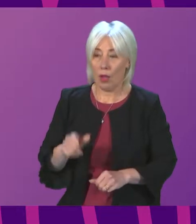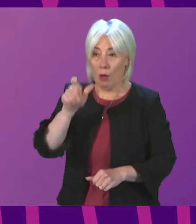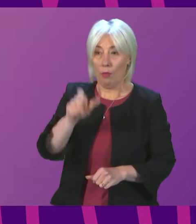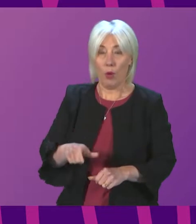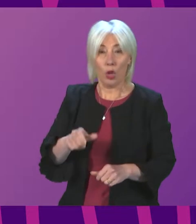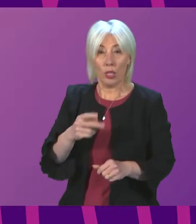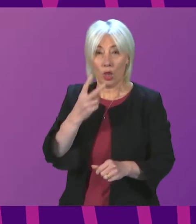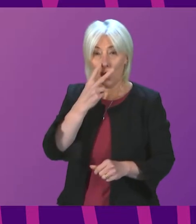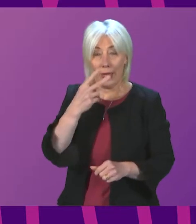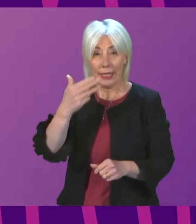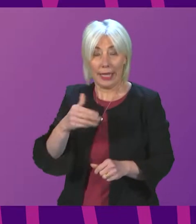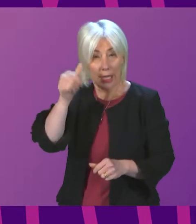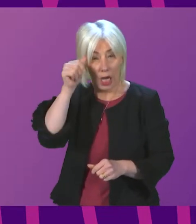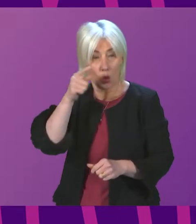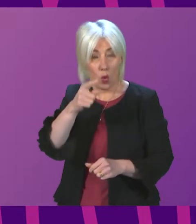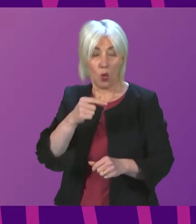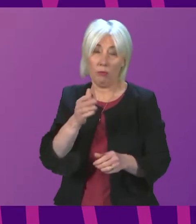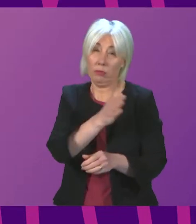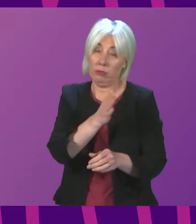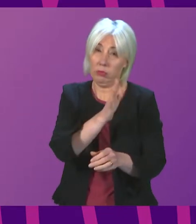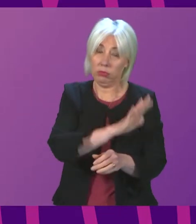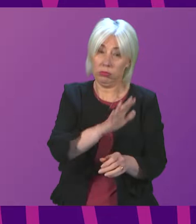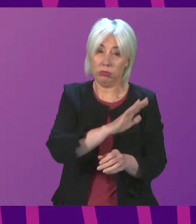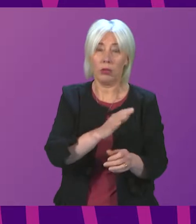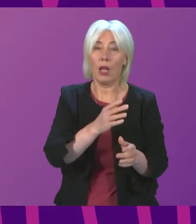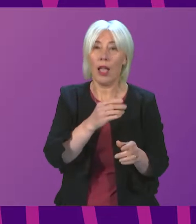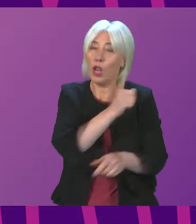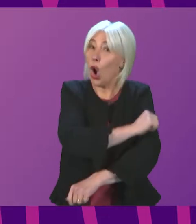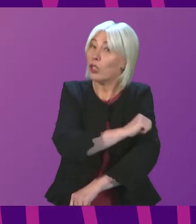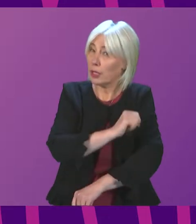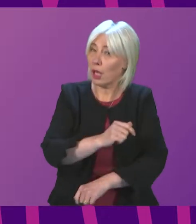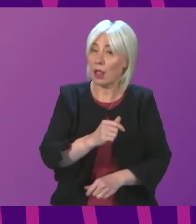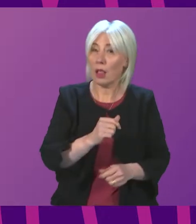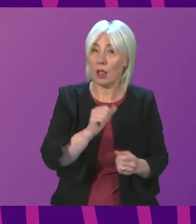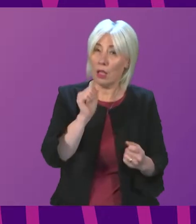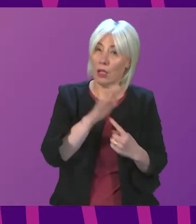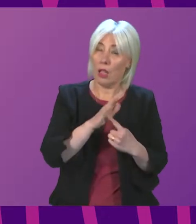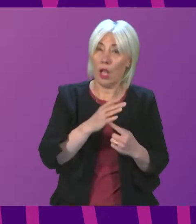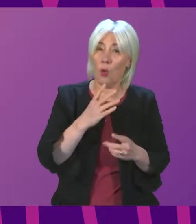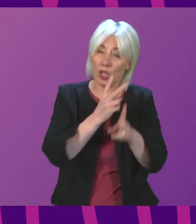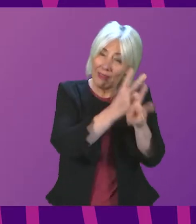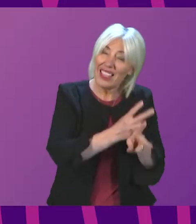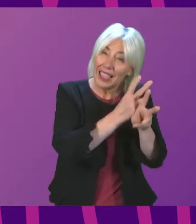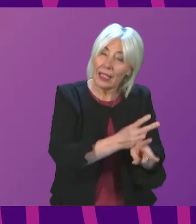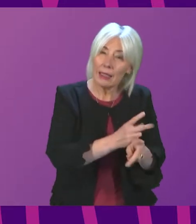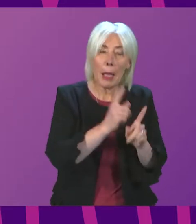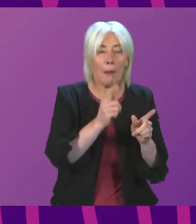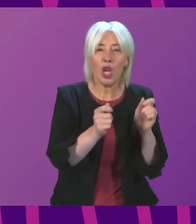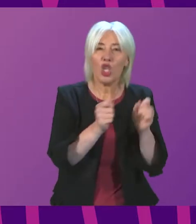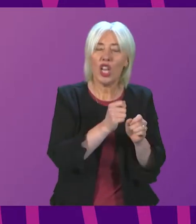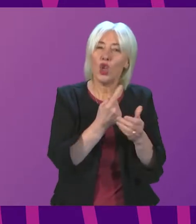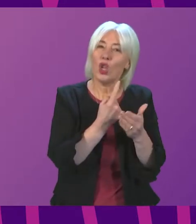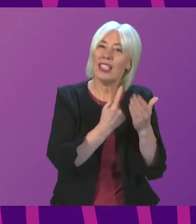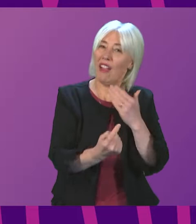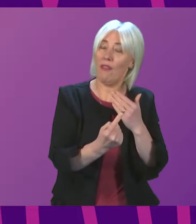Bulizig is an inpatient at Gartneville Royal Hospital. Visits from family are crucial to Callum's care. However, despite changes to self-isolation